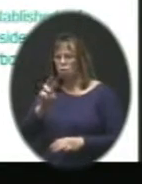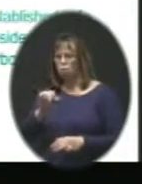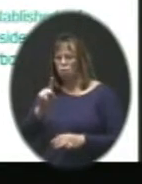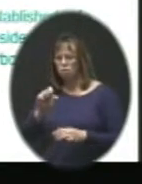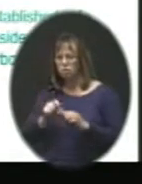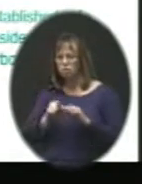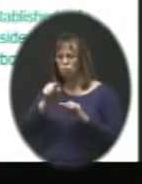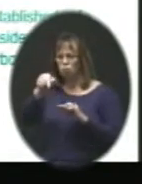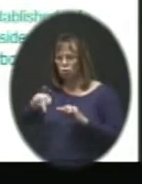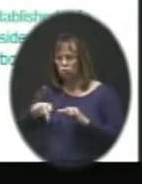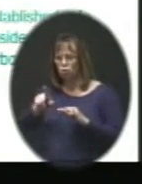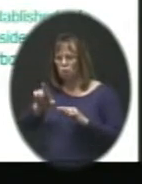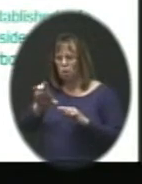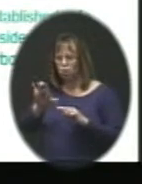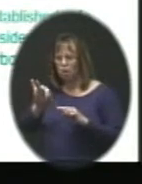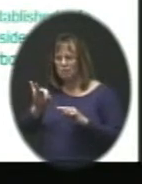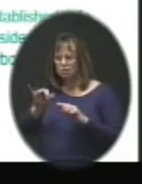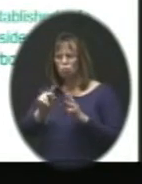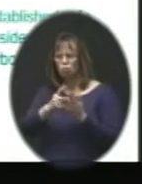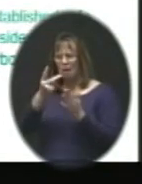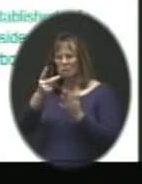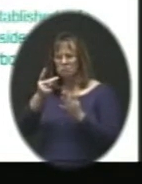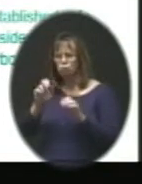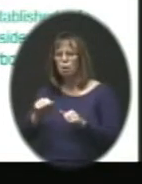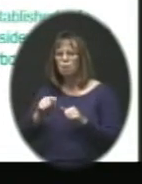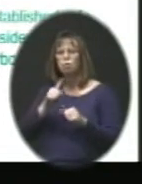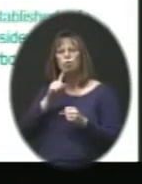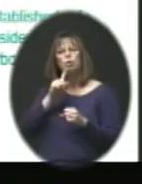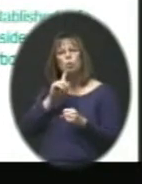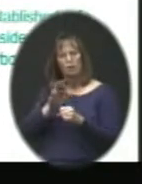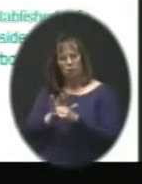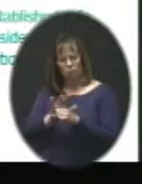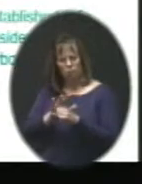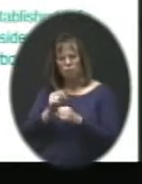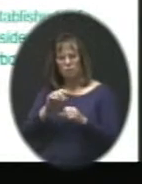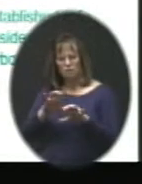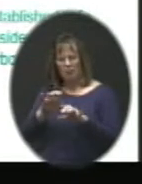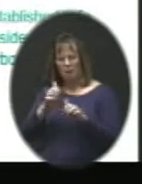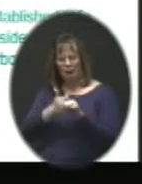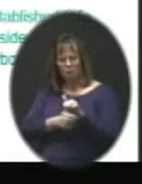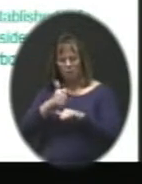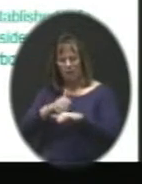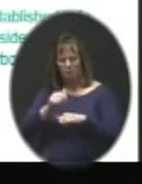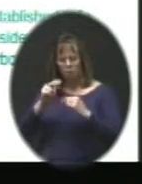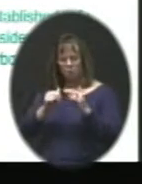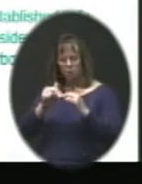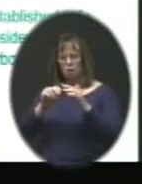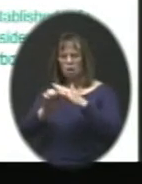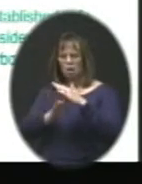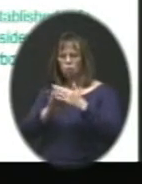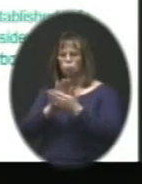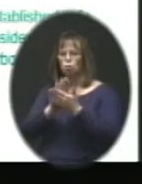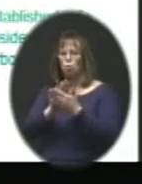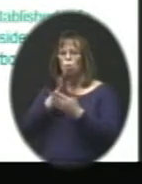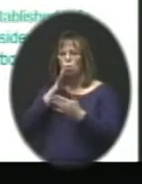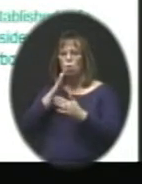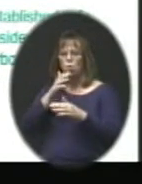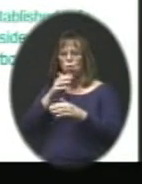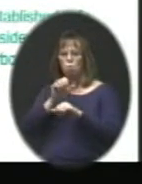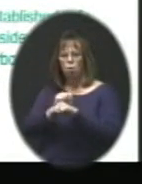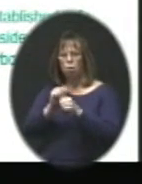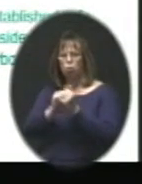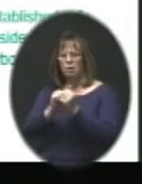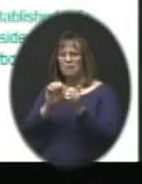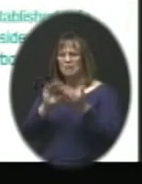really twice. And so what we were able to reassure, and as we've done every time we've built an elementary school, we'll work closely with the city of